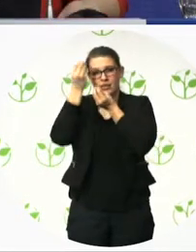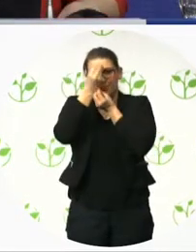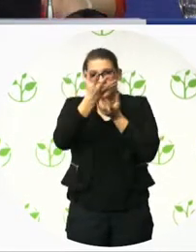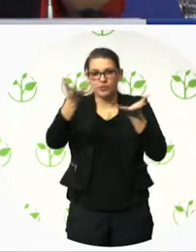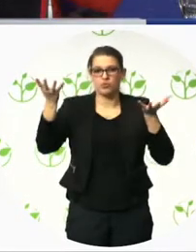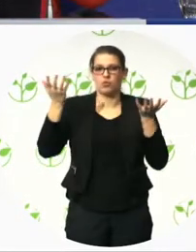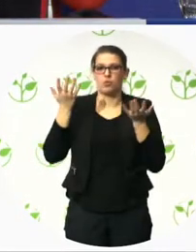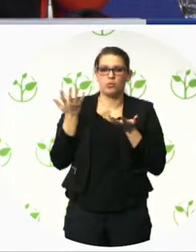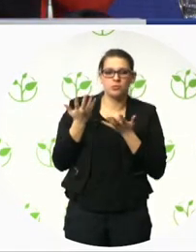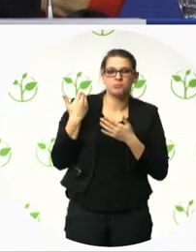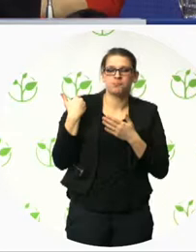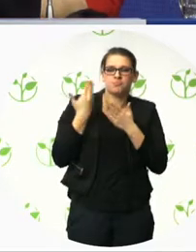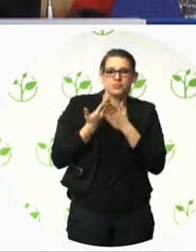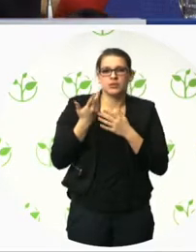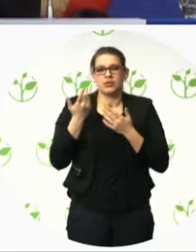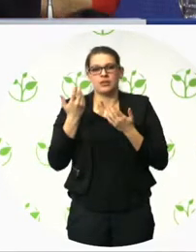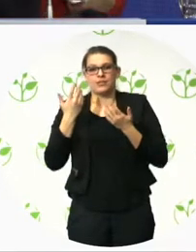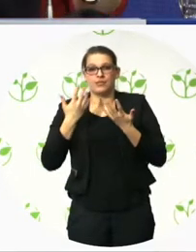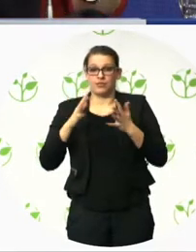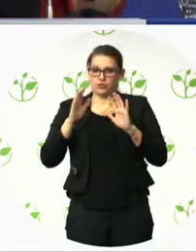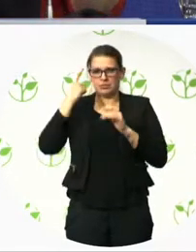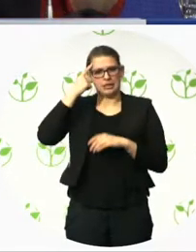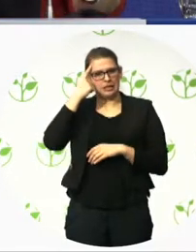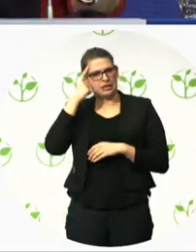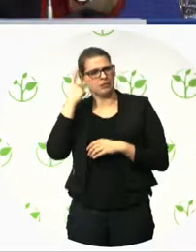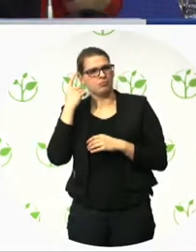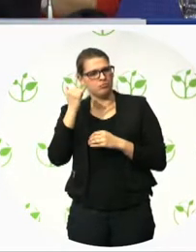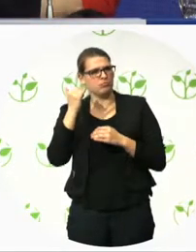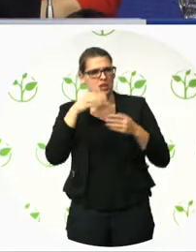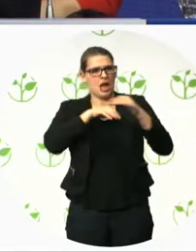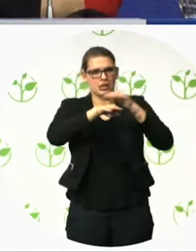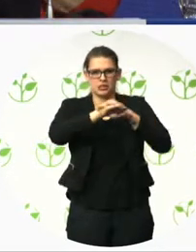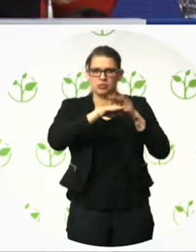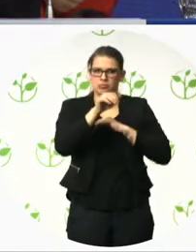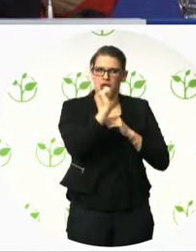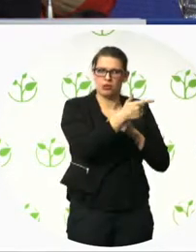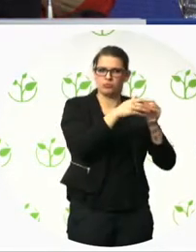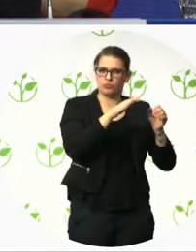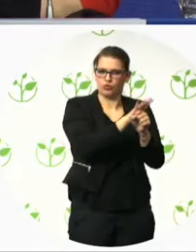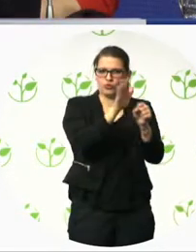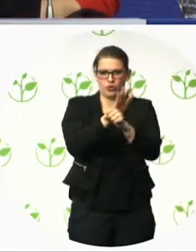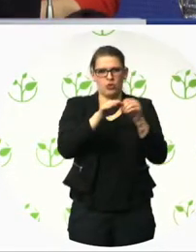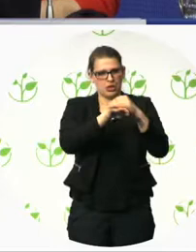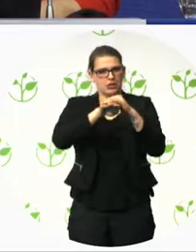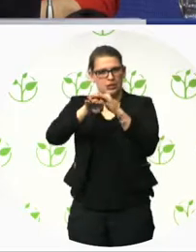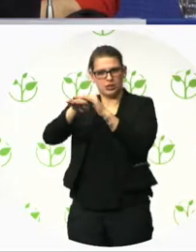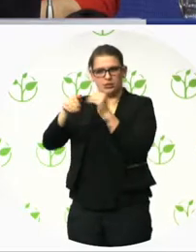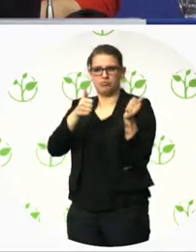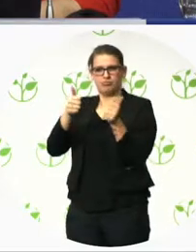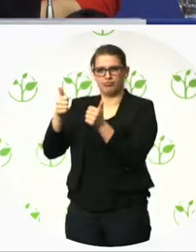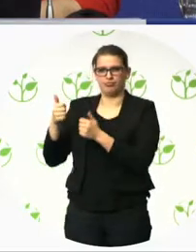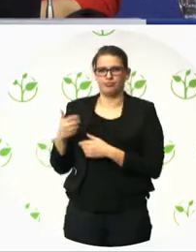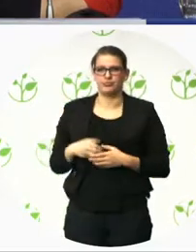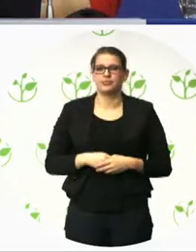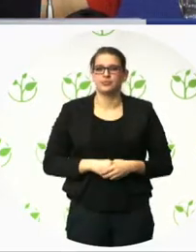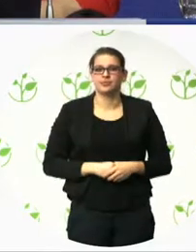accessible. It's audible, the letters are good, and you can use it if you are weak-sighted or if you